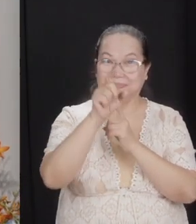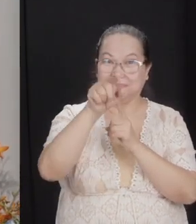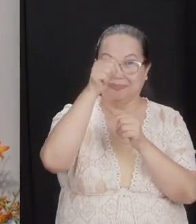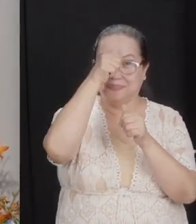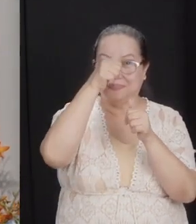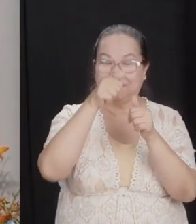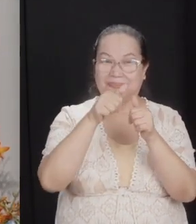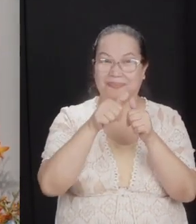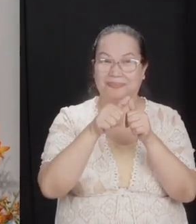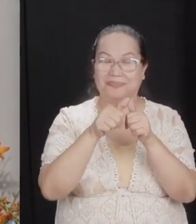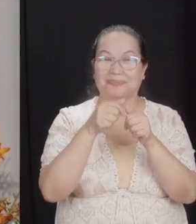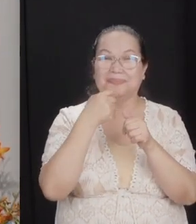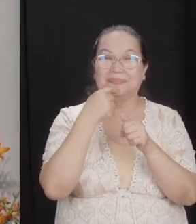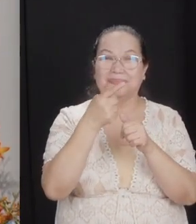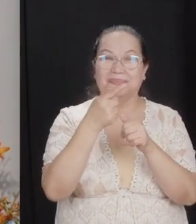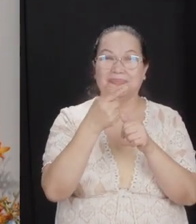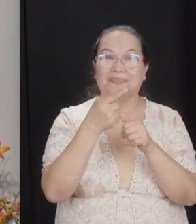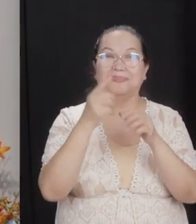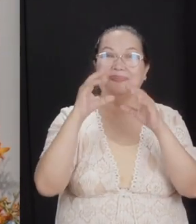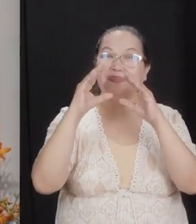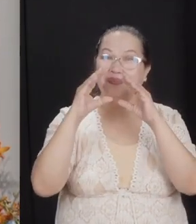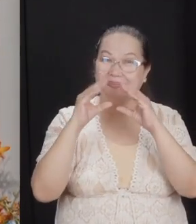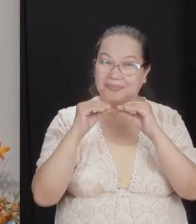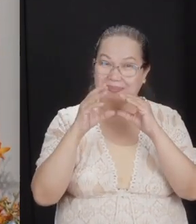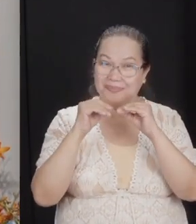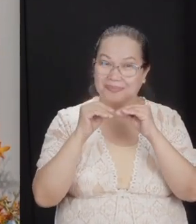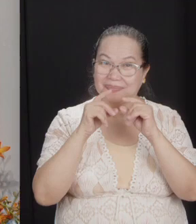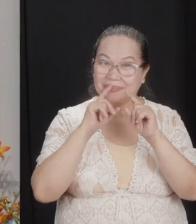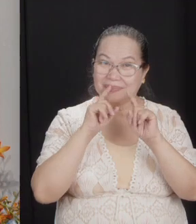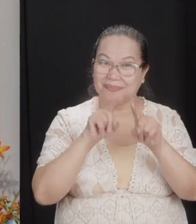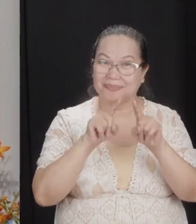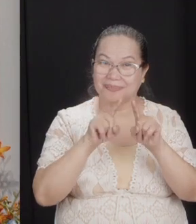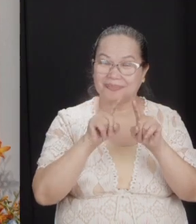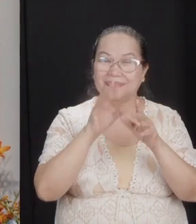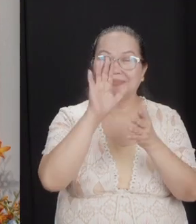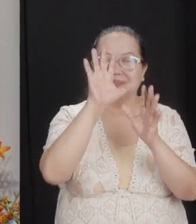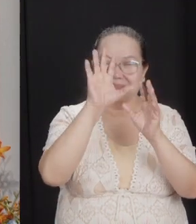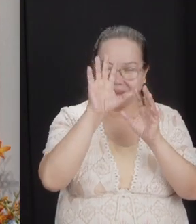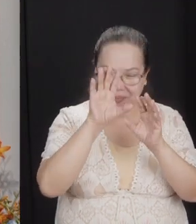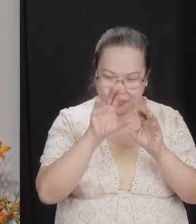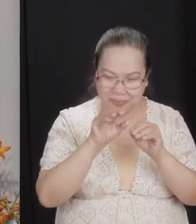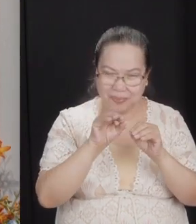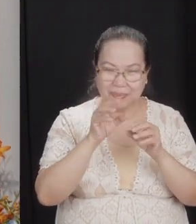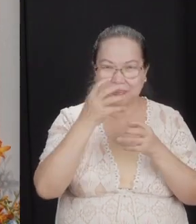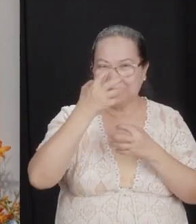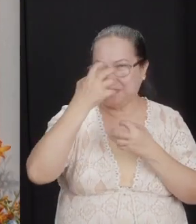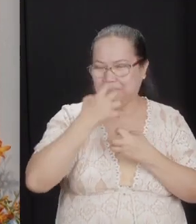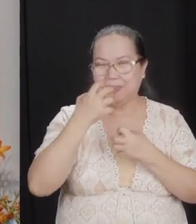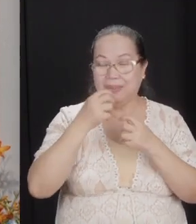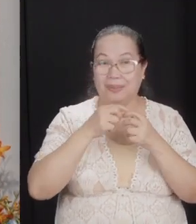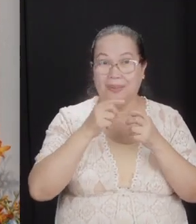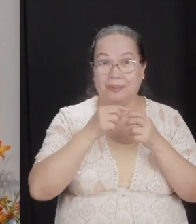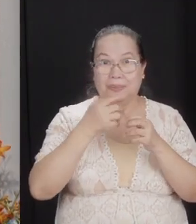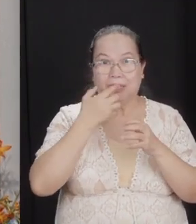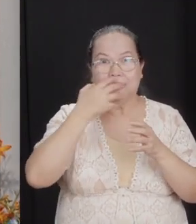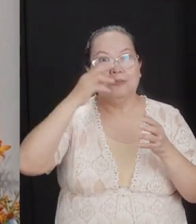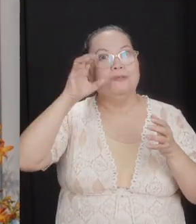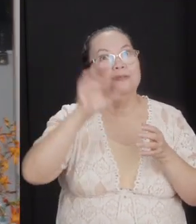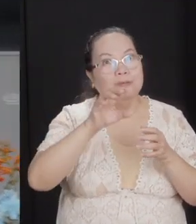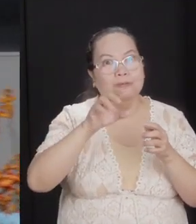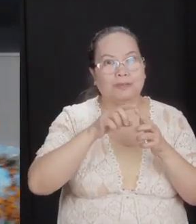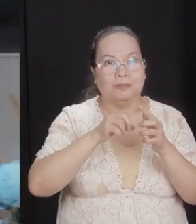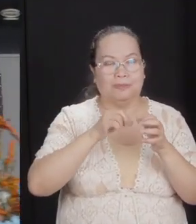Proverbs 15.1, a soft answer turns away wrath, but a harsh word steers up anger. You know what they could have said?